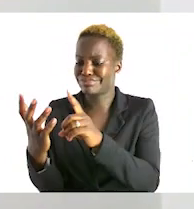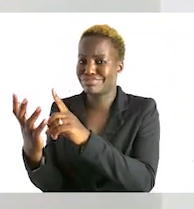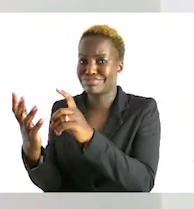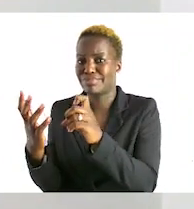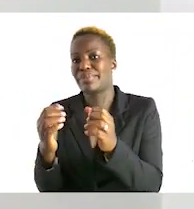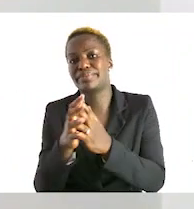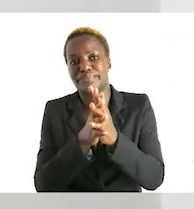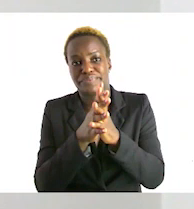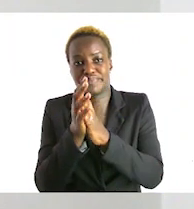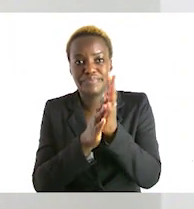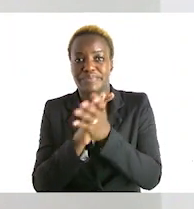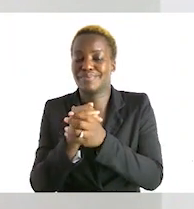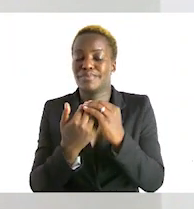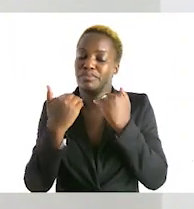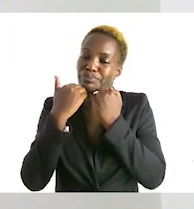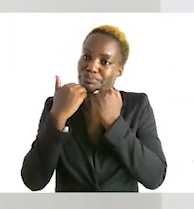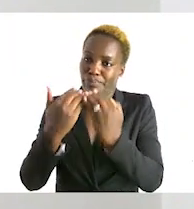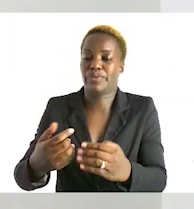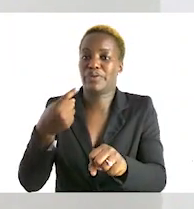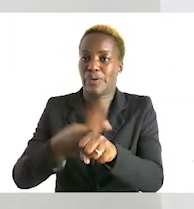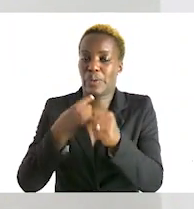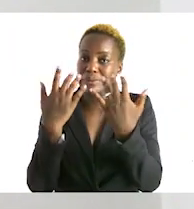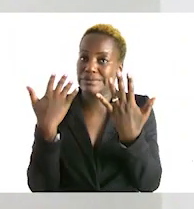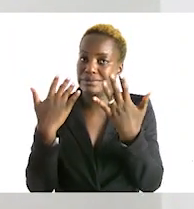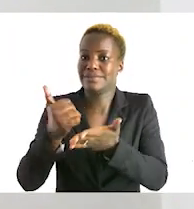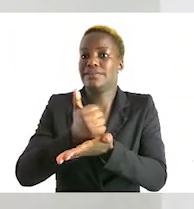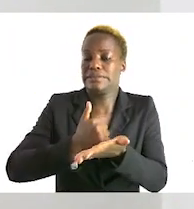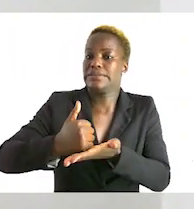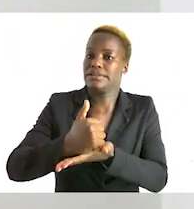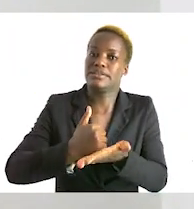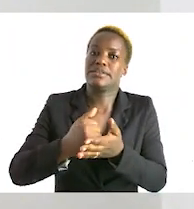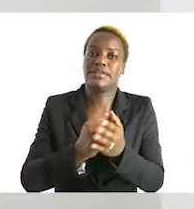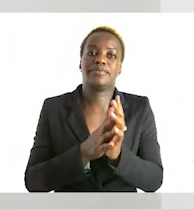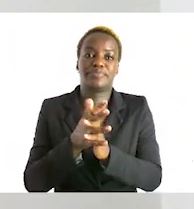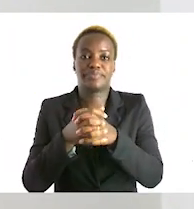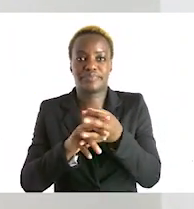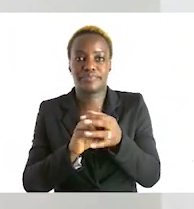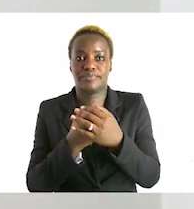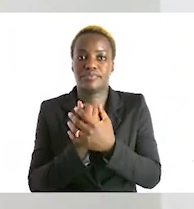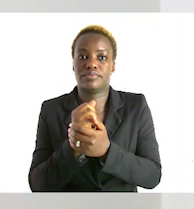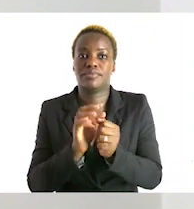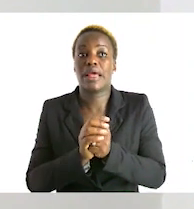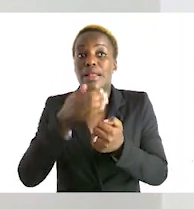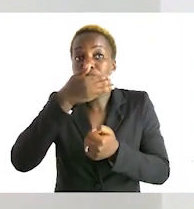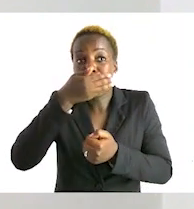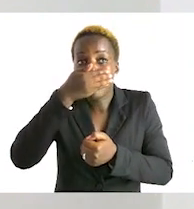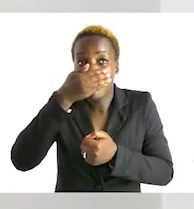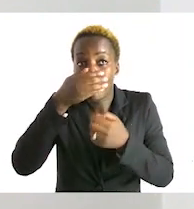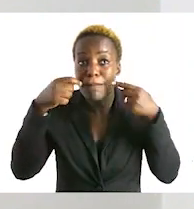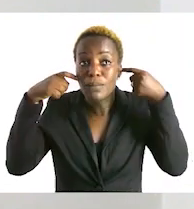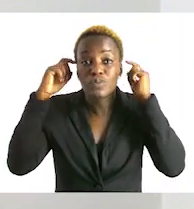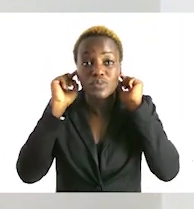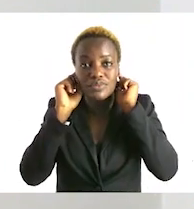it's very important to keep our hands jam free and never take off your mask if you go outside